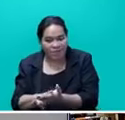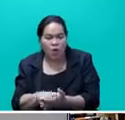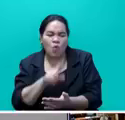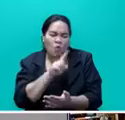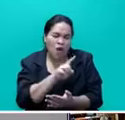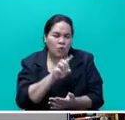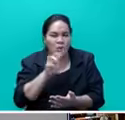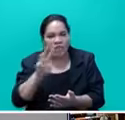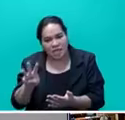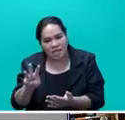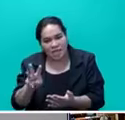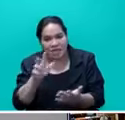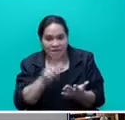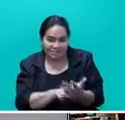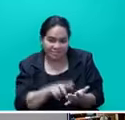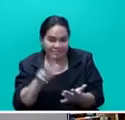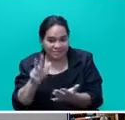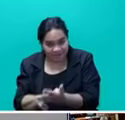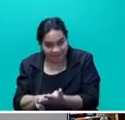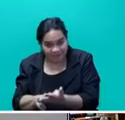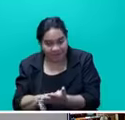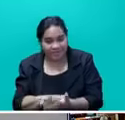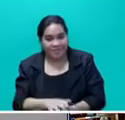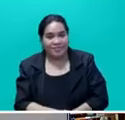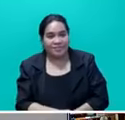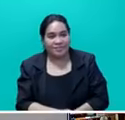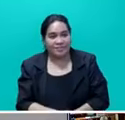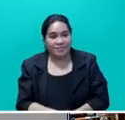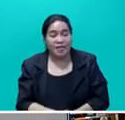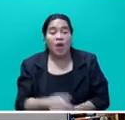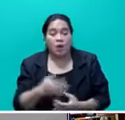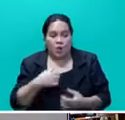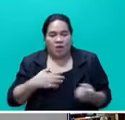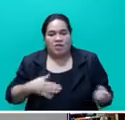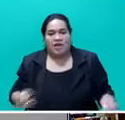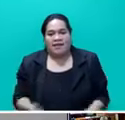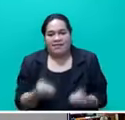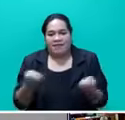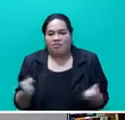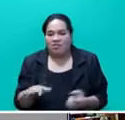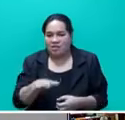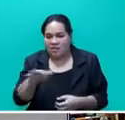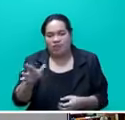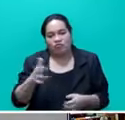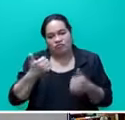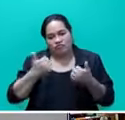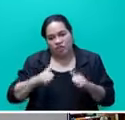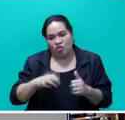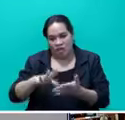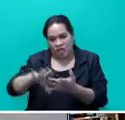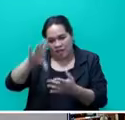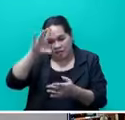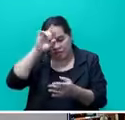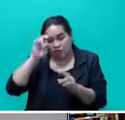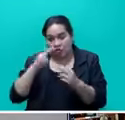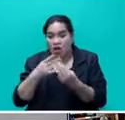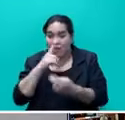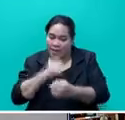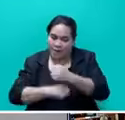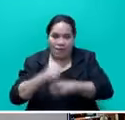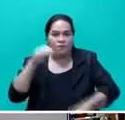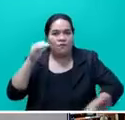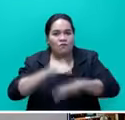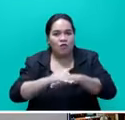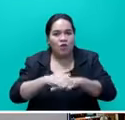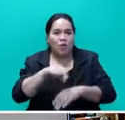-year contract, and we actually encourage them to complete the education unit so that they can be fully qualified